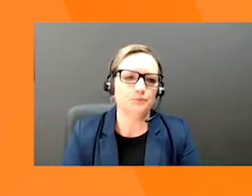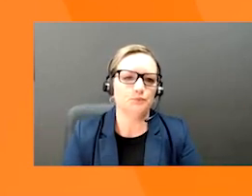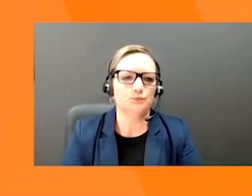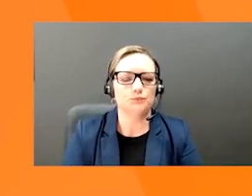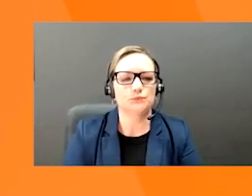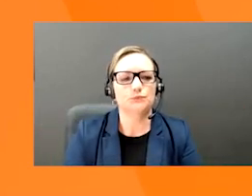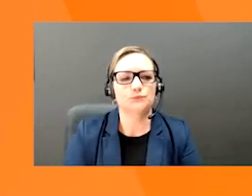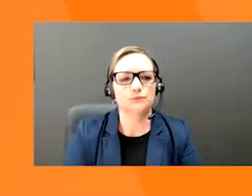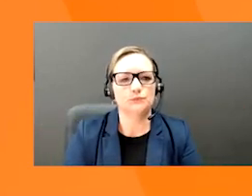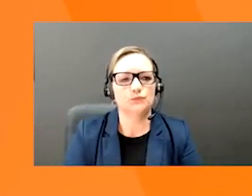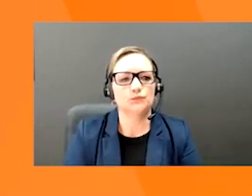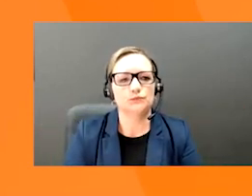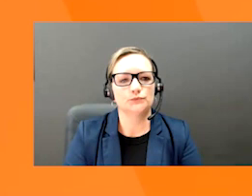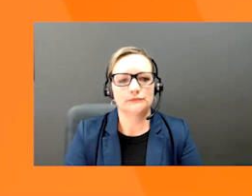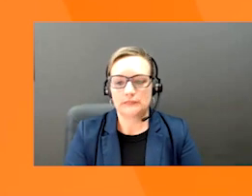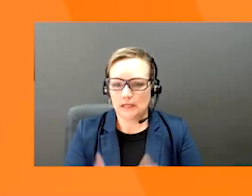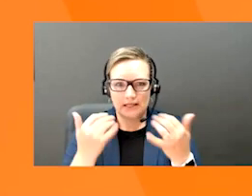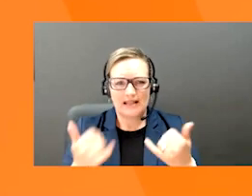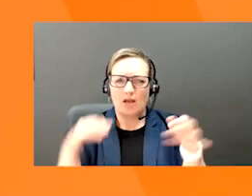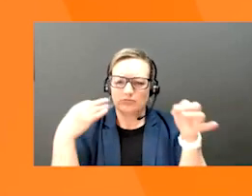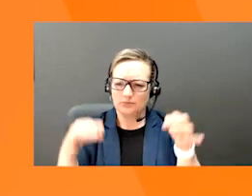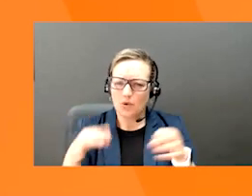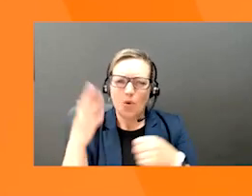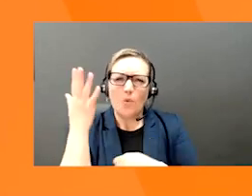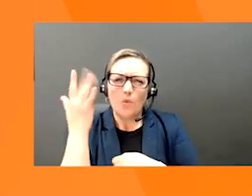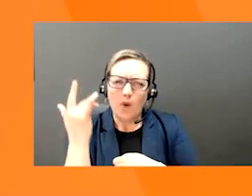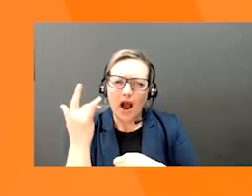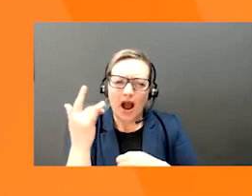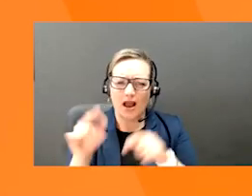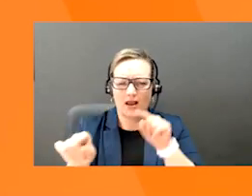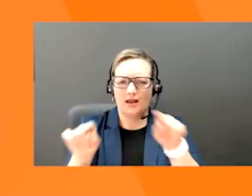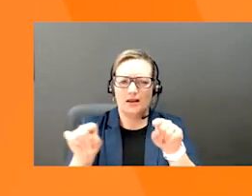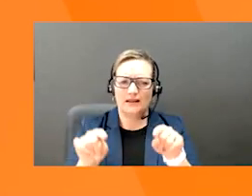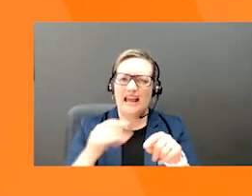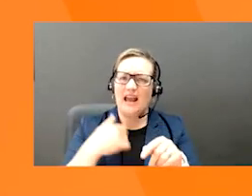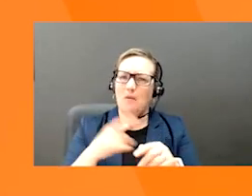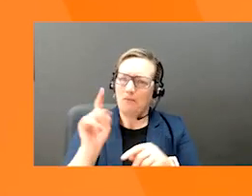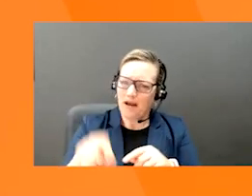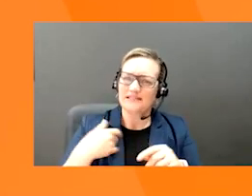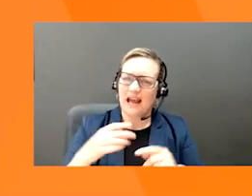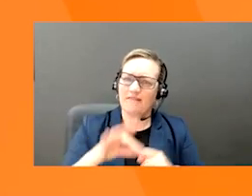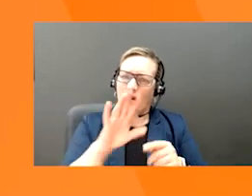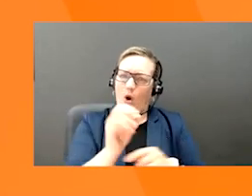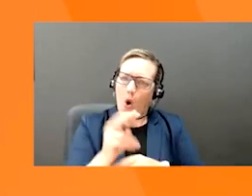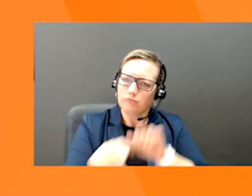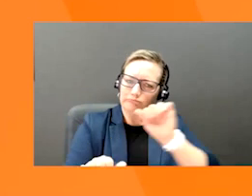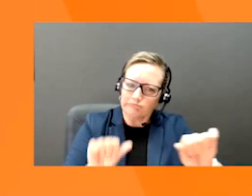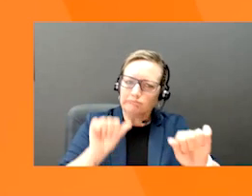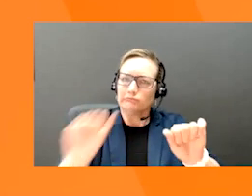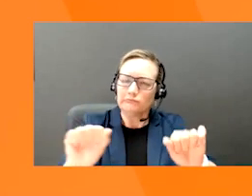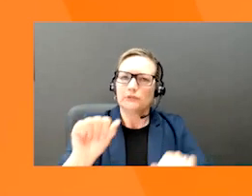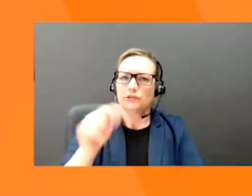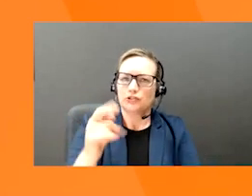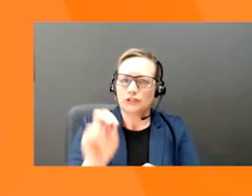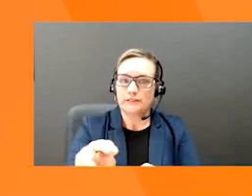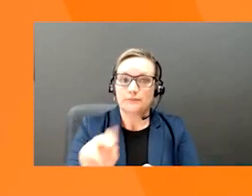Now we're going to review why each product needs a unique GEETN. Let's look at an example of bags of tea. These products have the